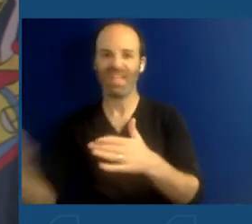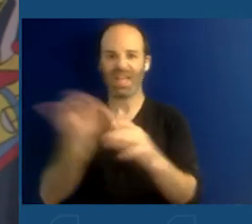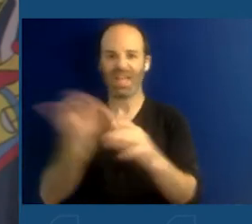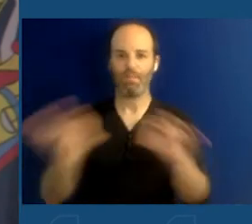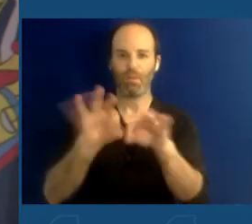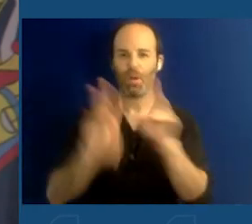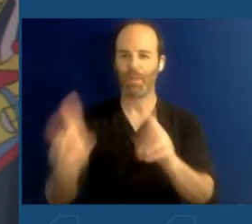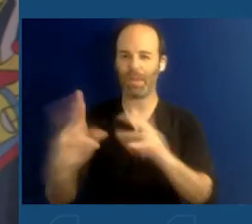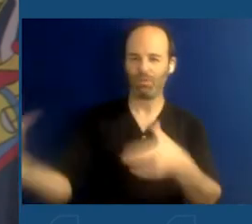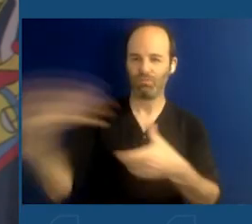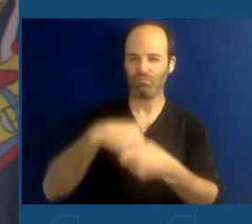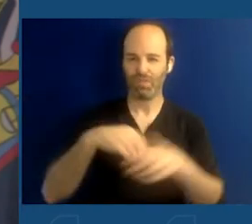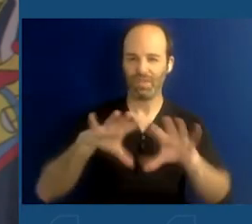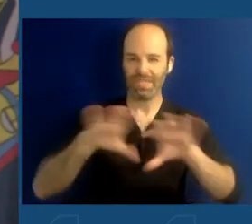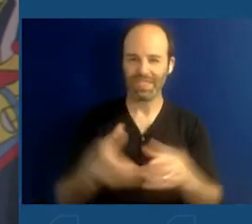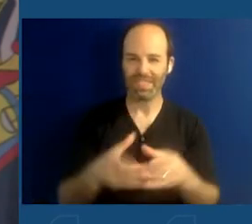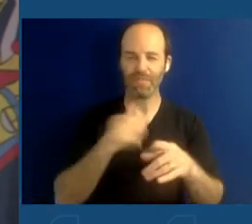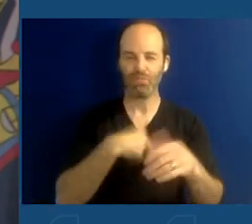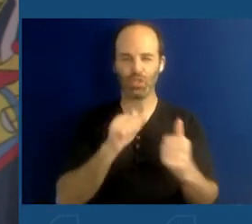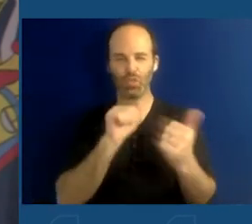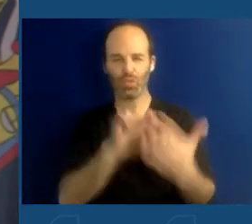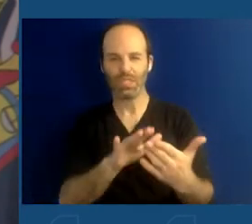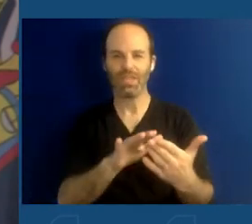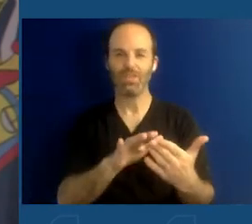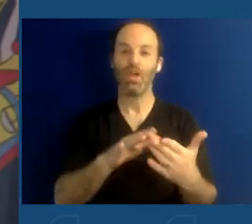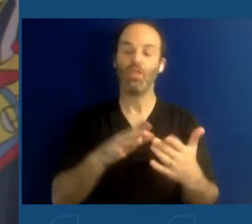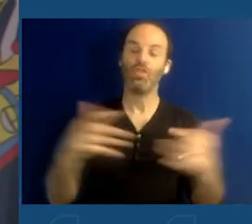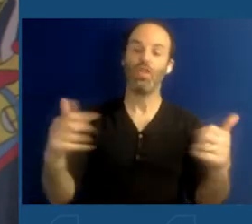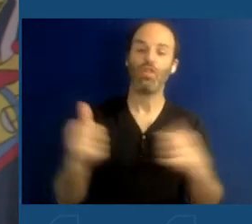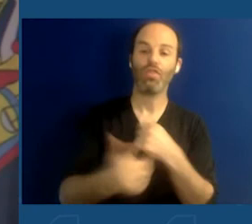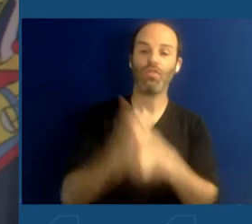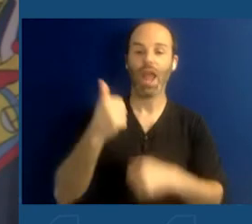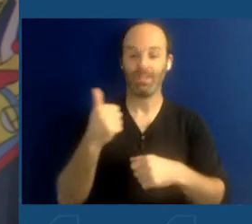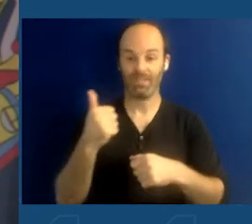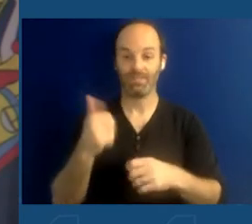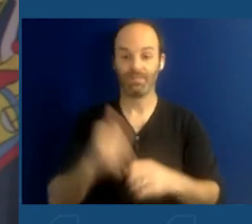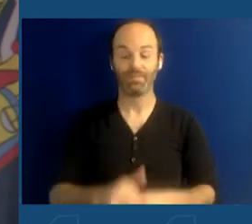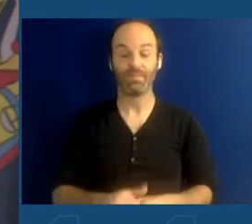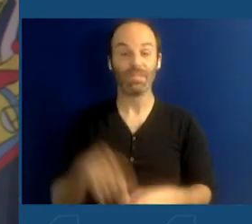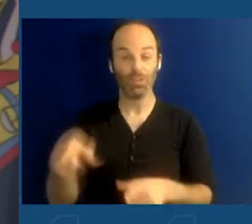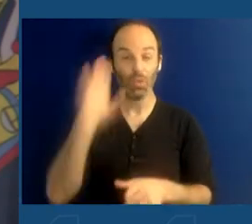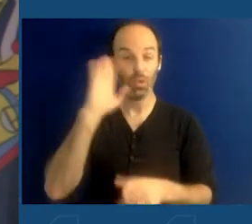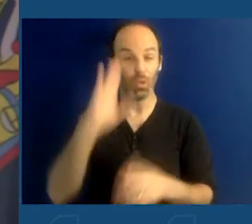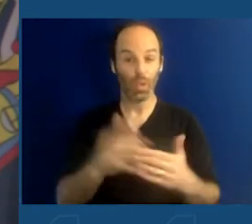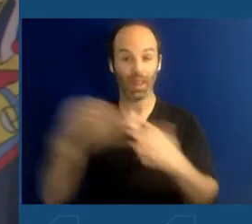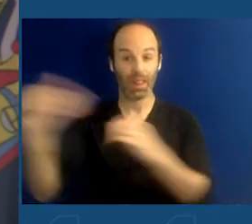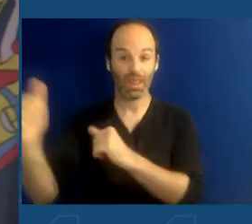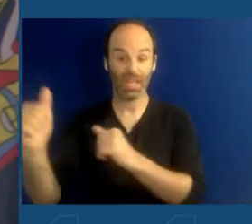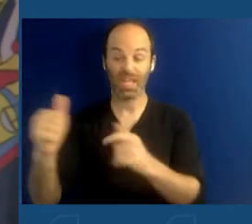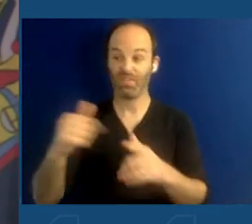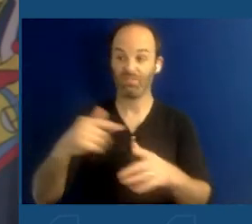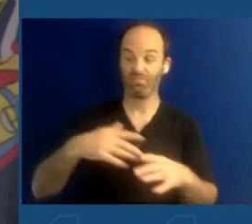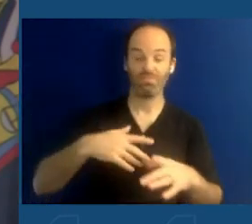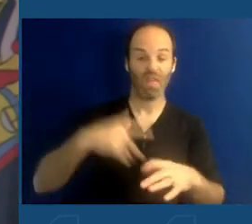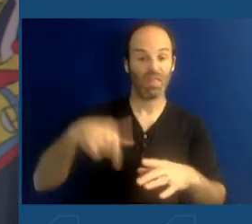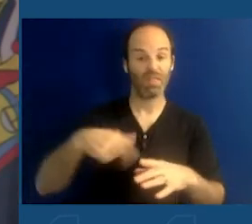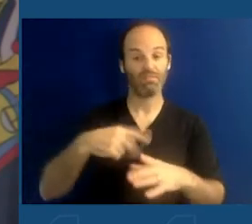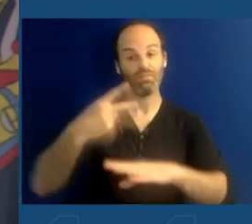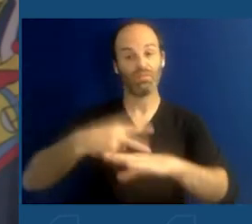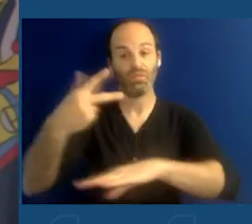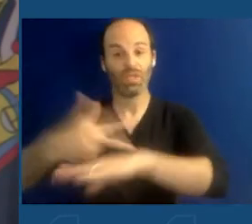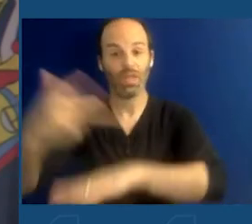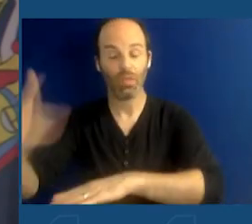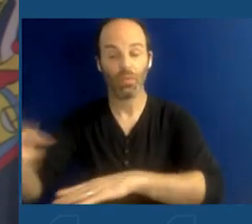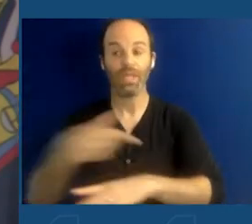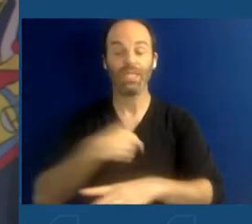leave here today with a real fundamental understanding of what these teams can do. I hope you will take that back to your communities. And as part of this, we're